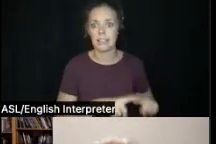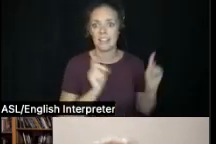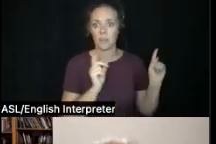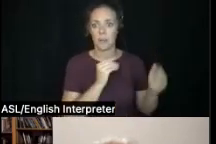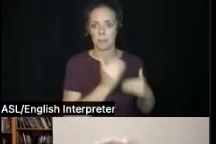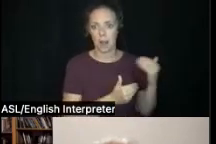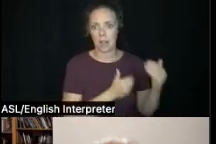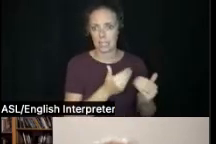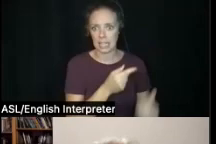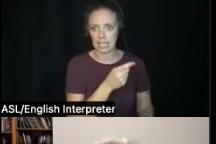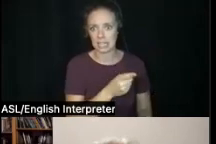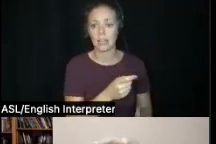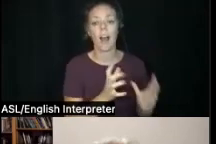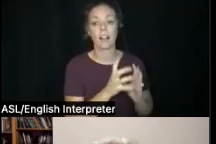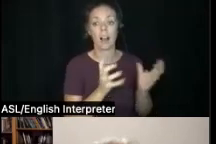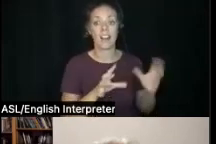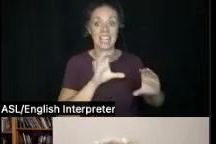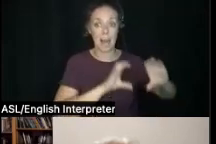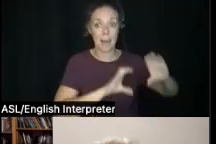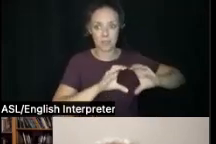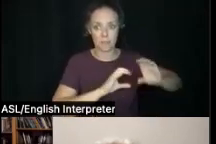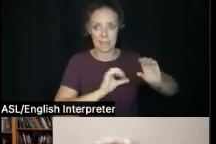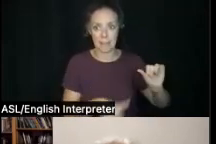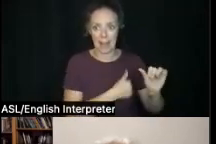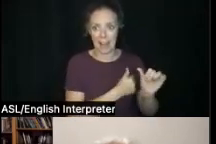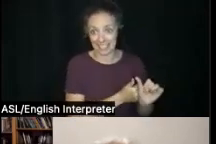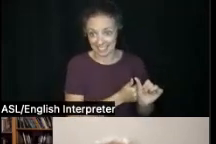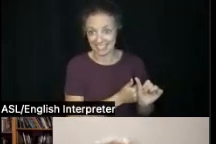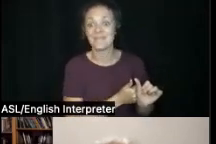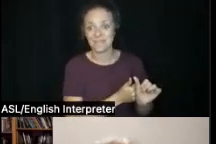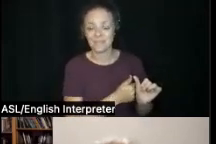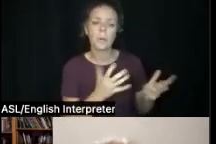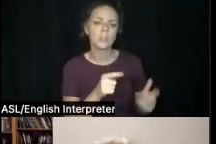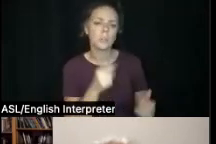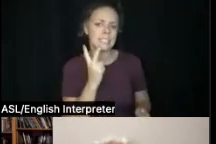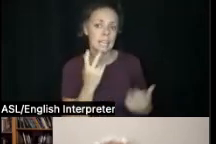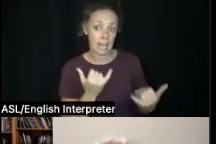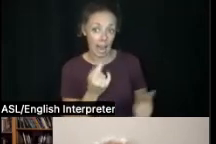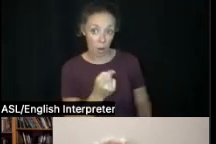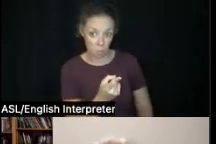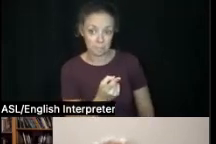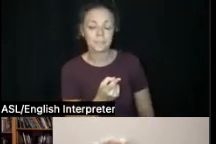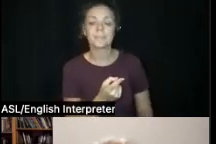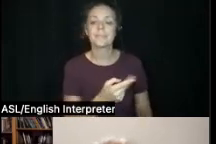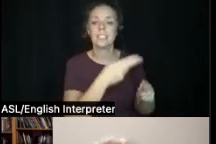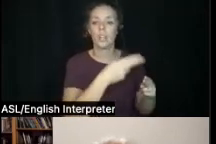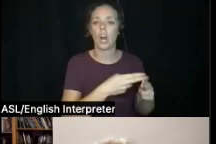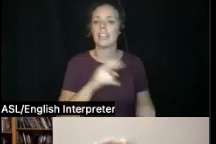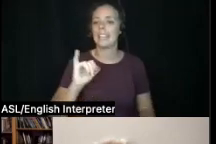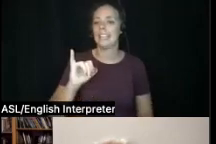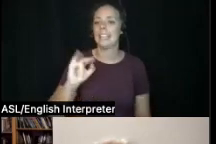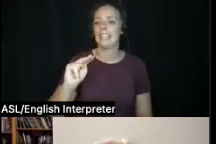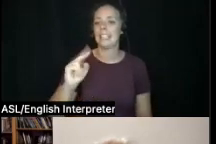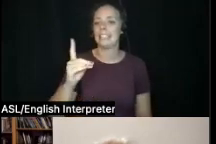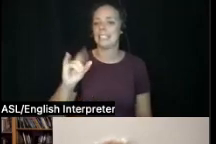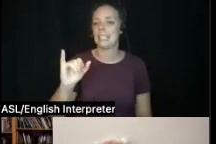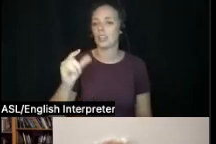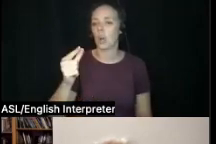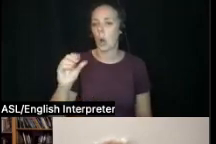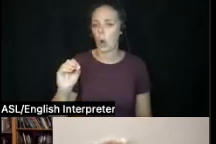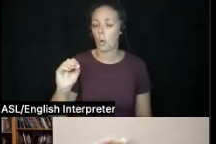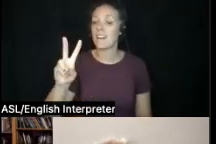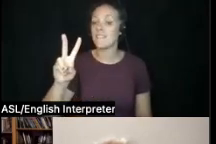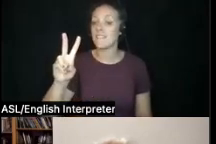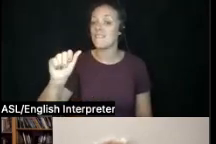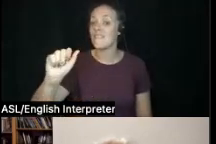chemistry behind it. So what you're seeing here is what's called an indigo vat after it's been